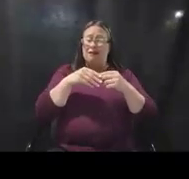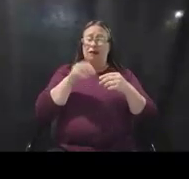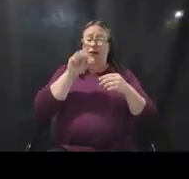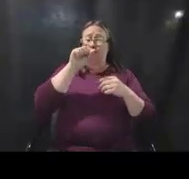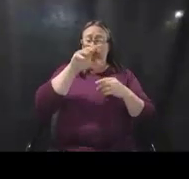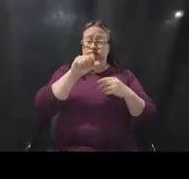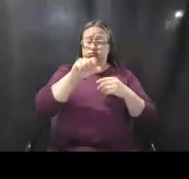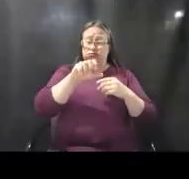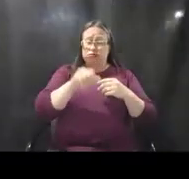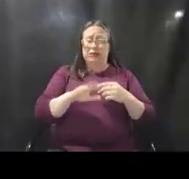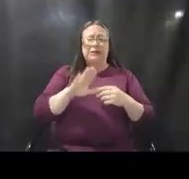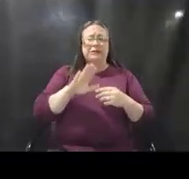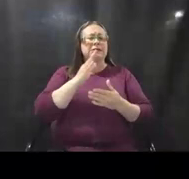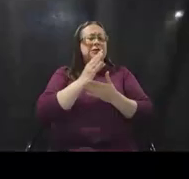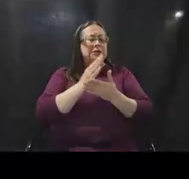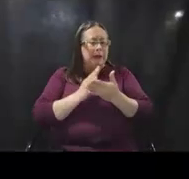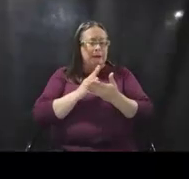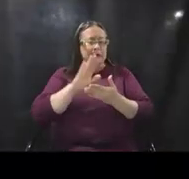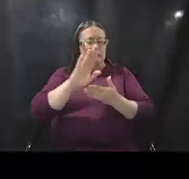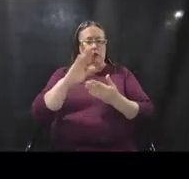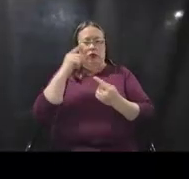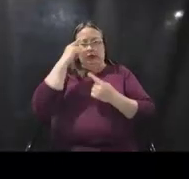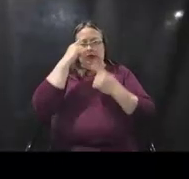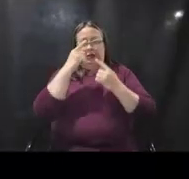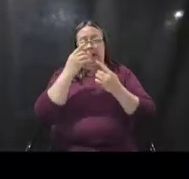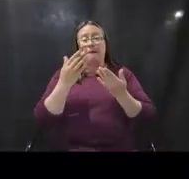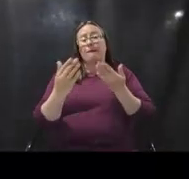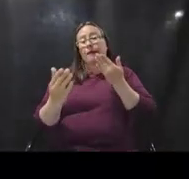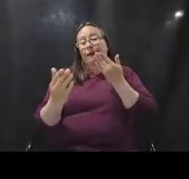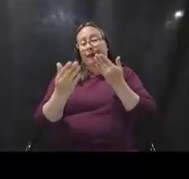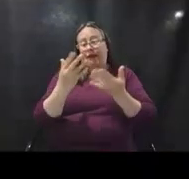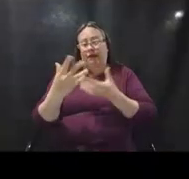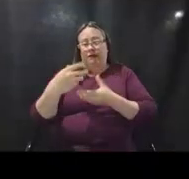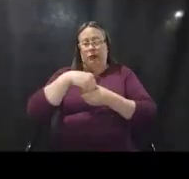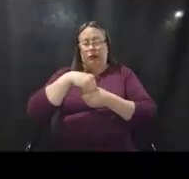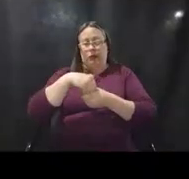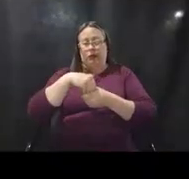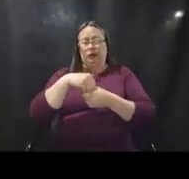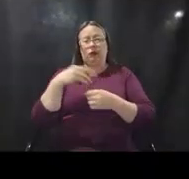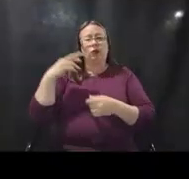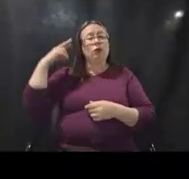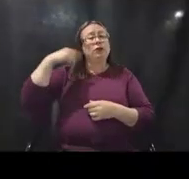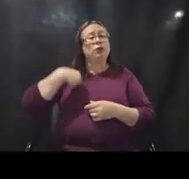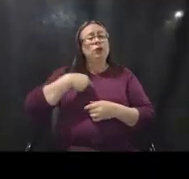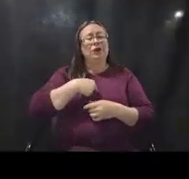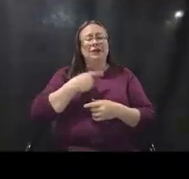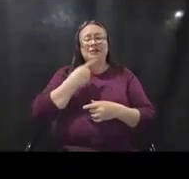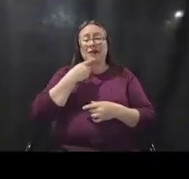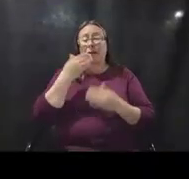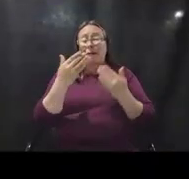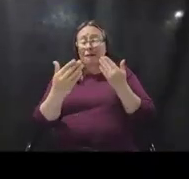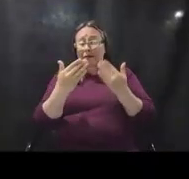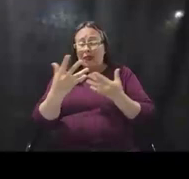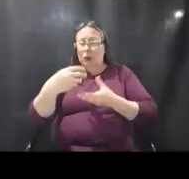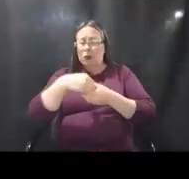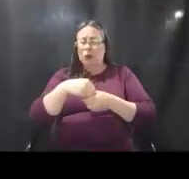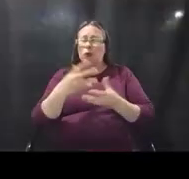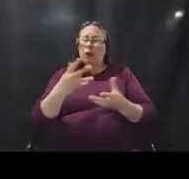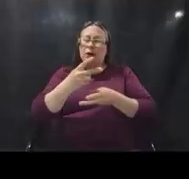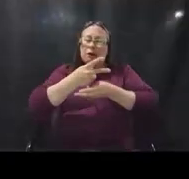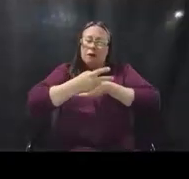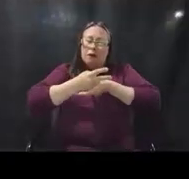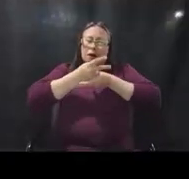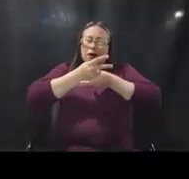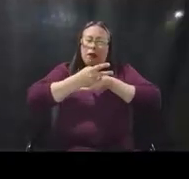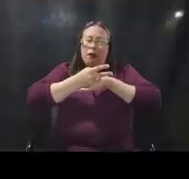some of your considerations may include. And the reason that we have it framed that way is that we want to be really careful